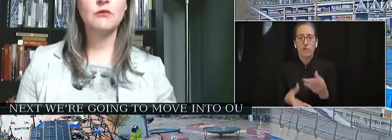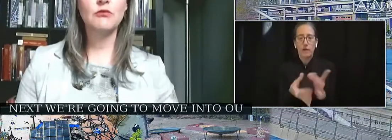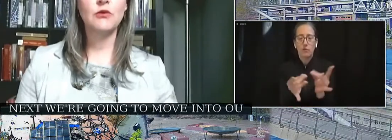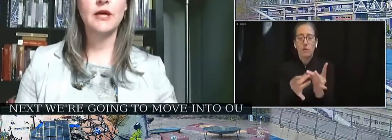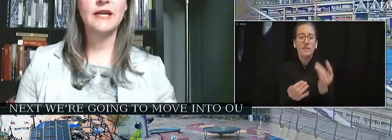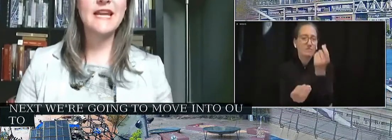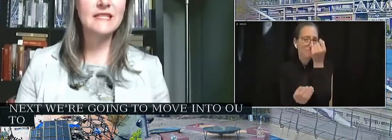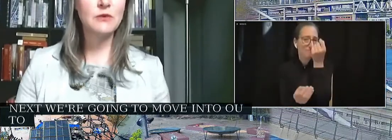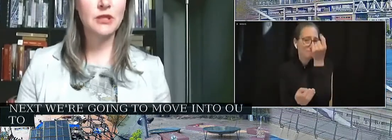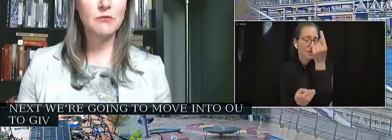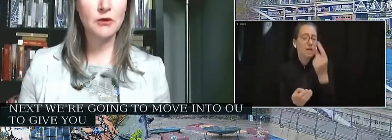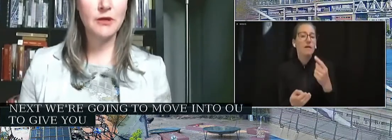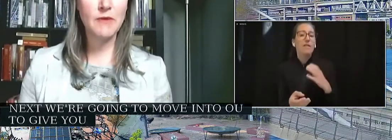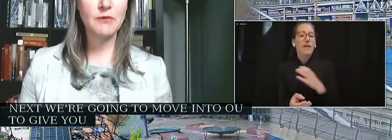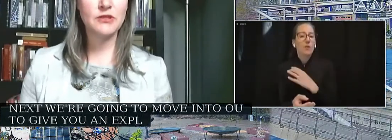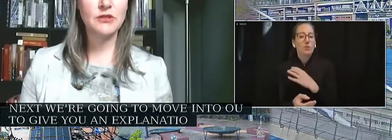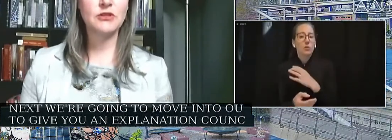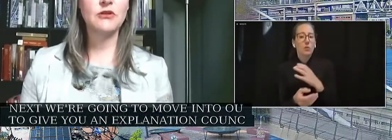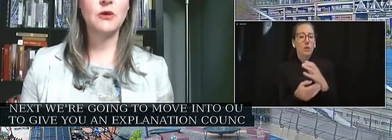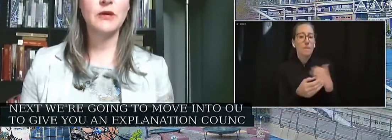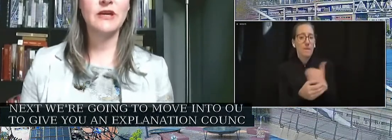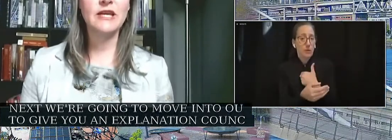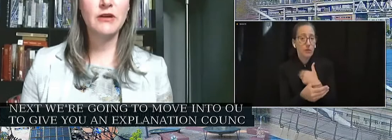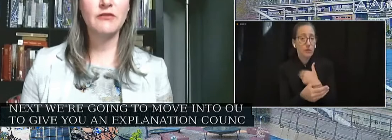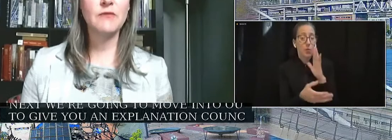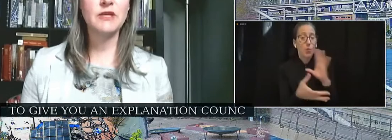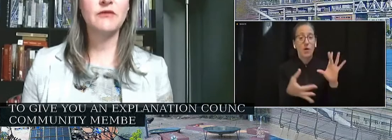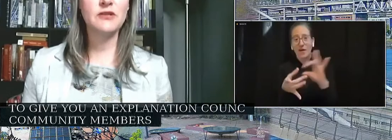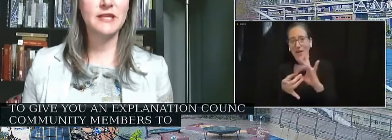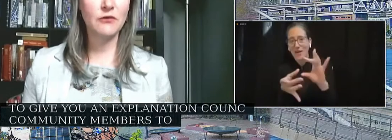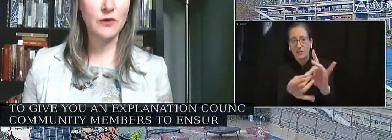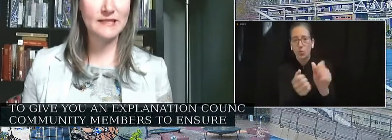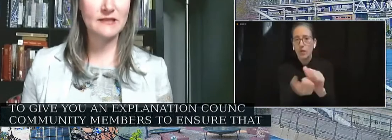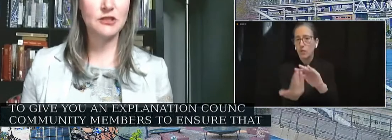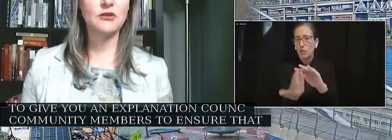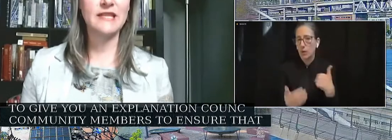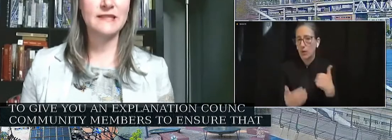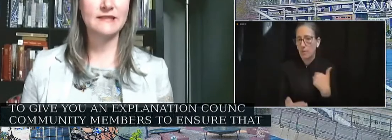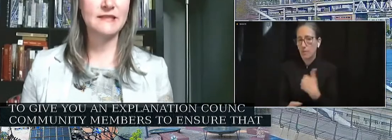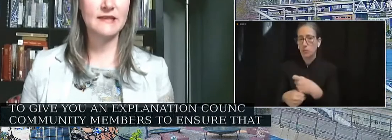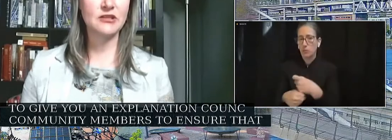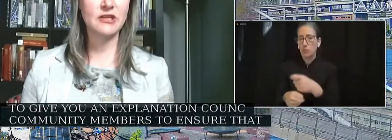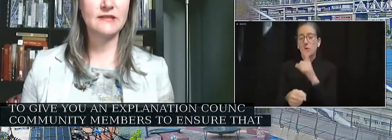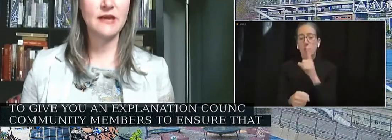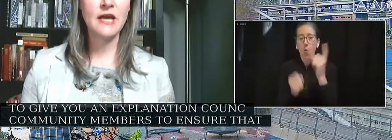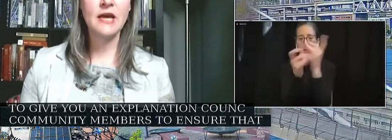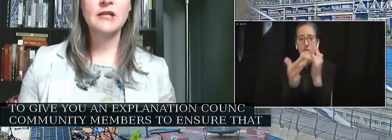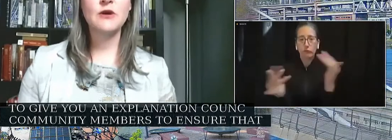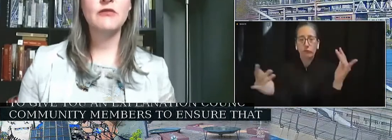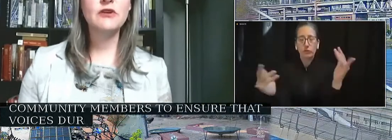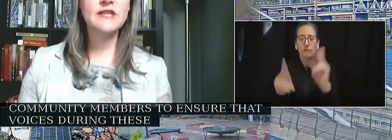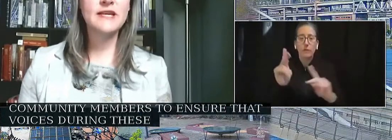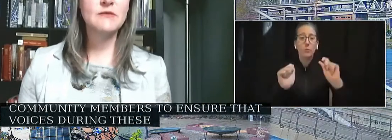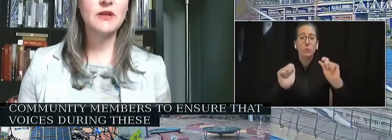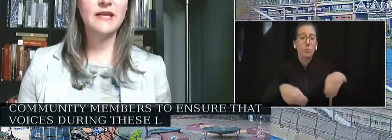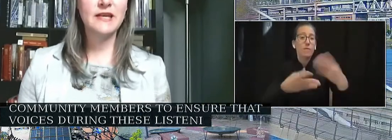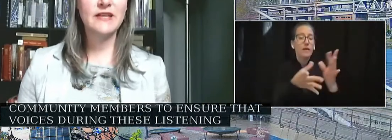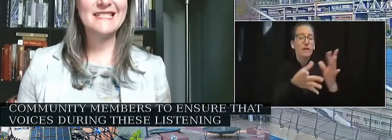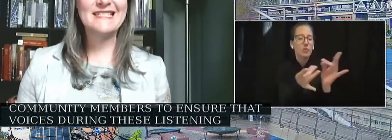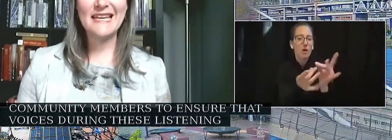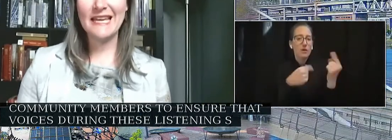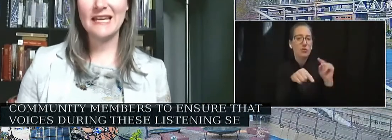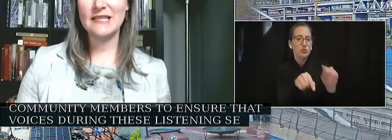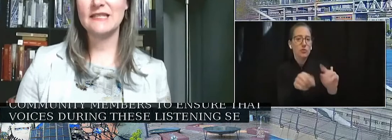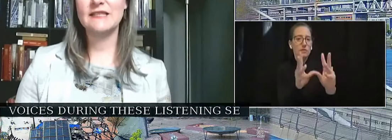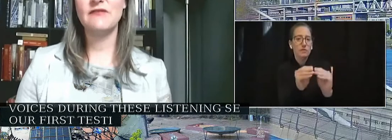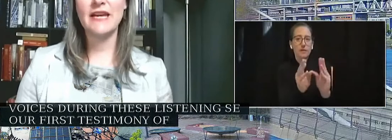officers connected with community members to ensure that we're hearing from a diversity of voices during these listening sessions. So our first testimony of the